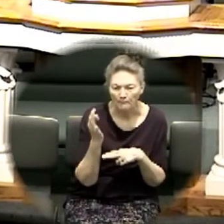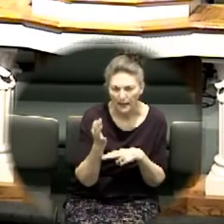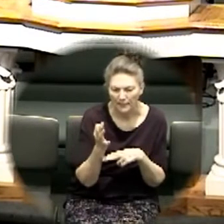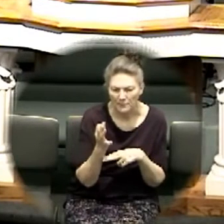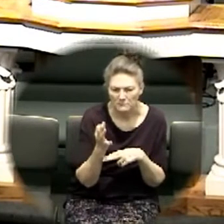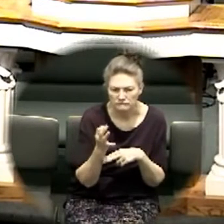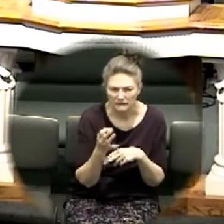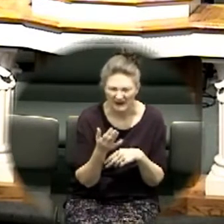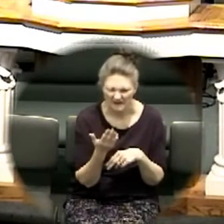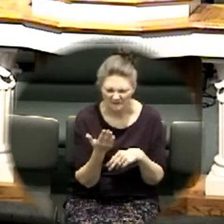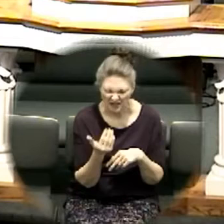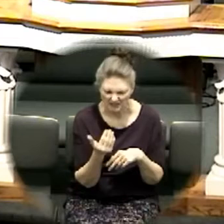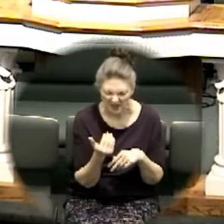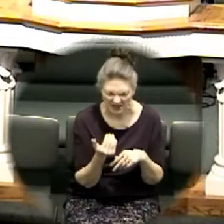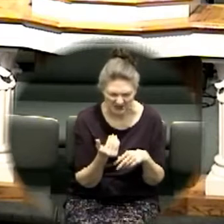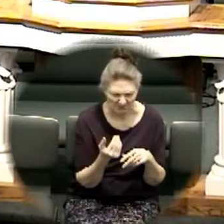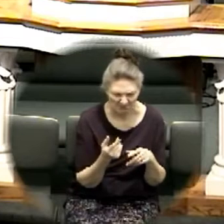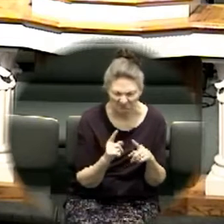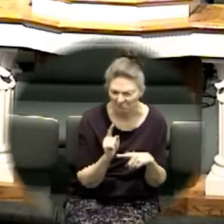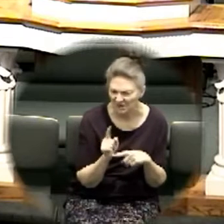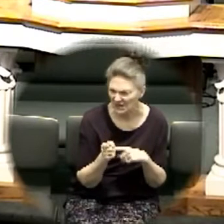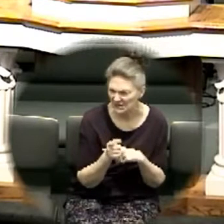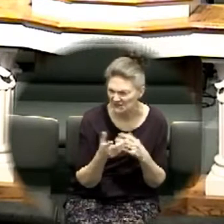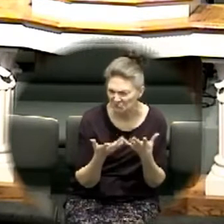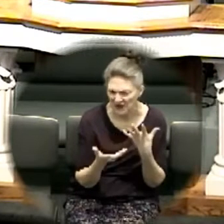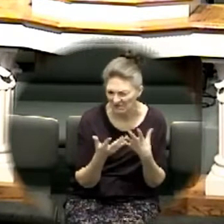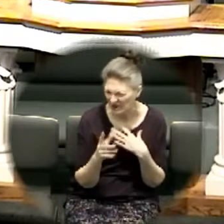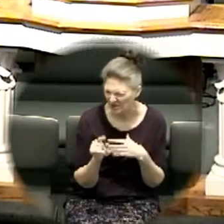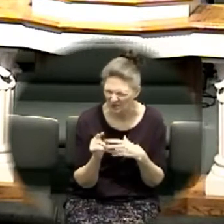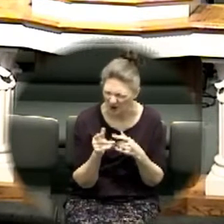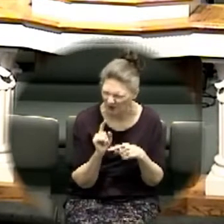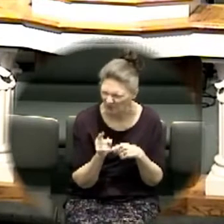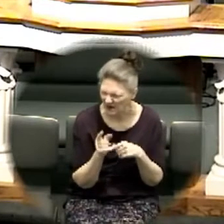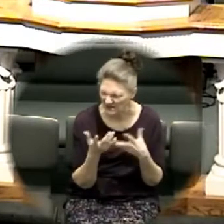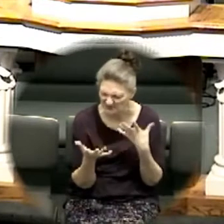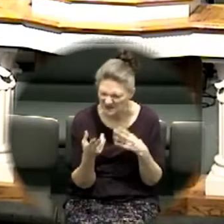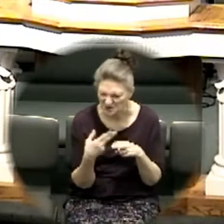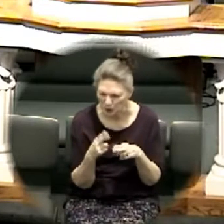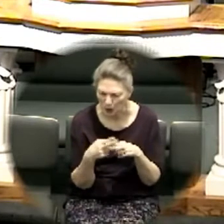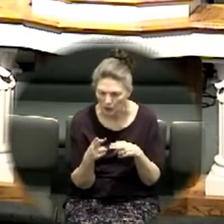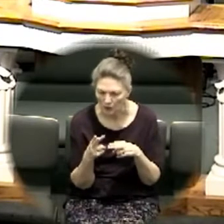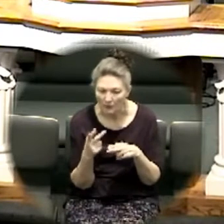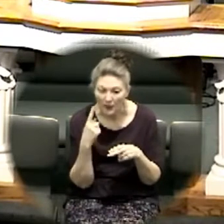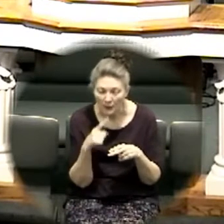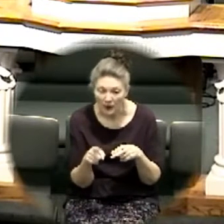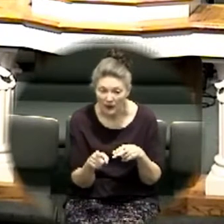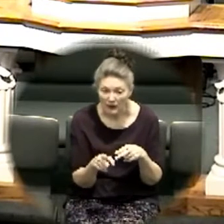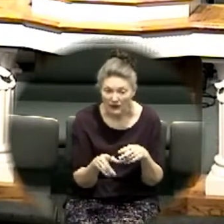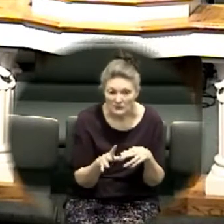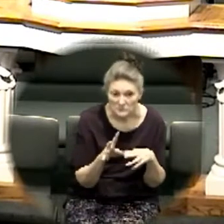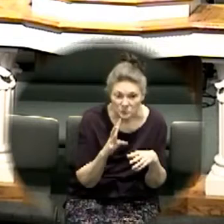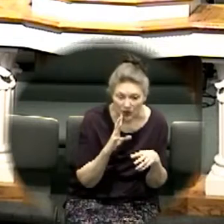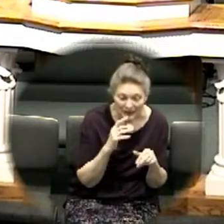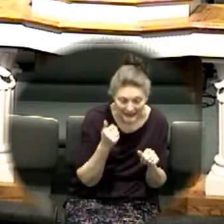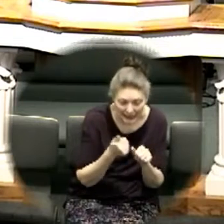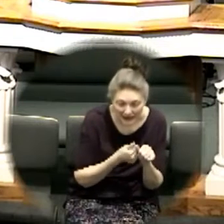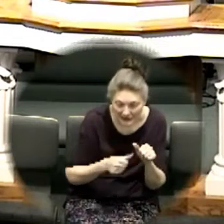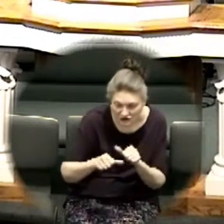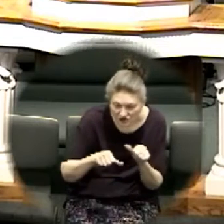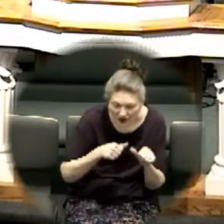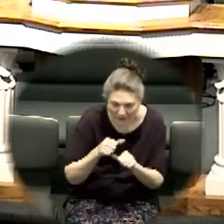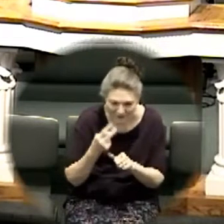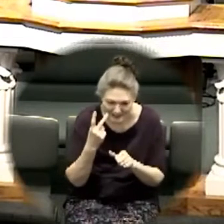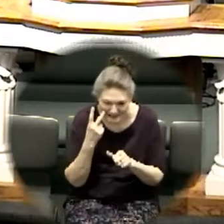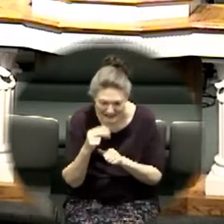out 15 20 at the max but anyways it's great uh we are getting into everybody's homes and teaching many bible studies it's